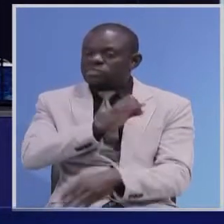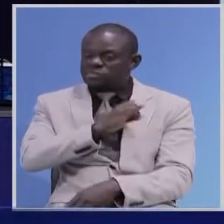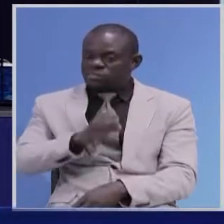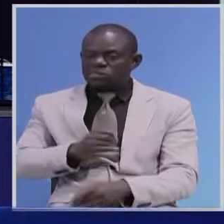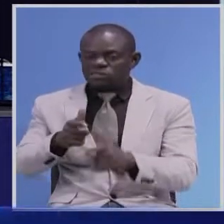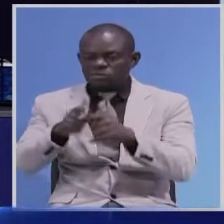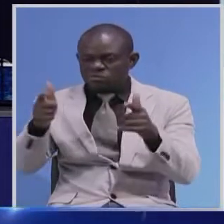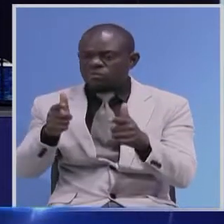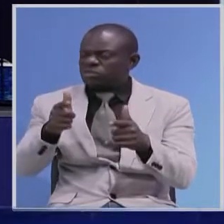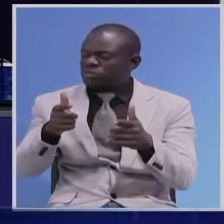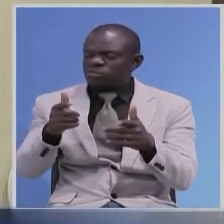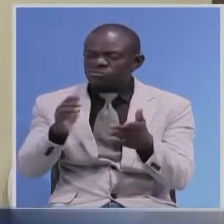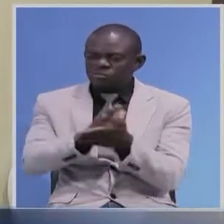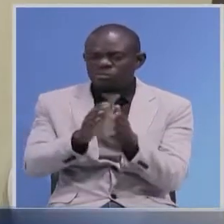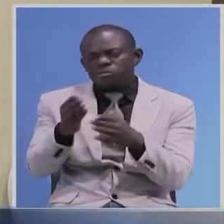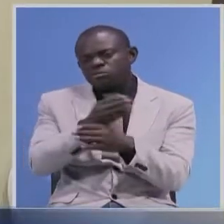and Namibia.